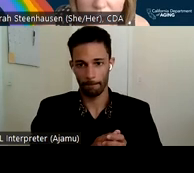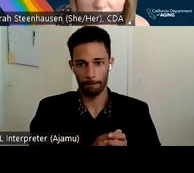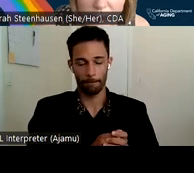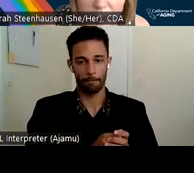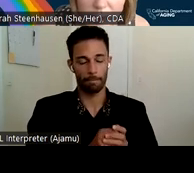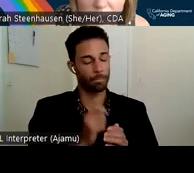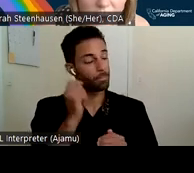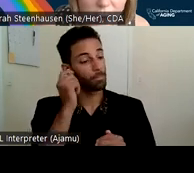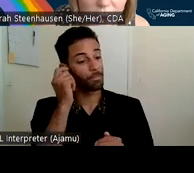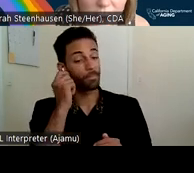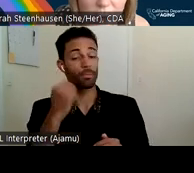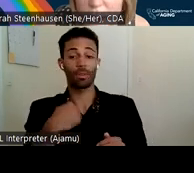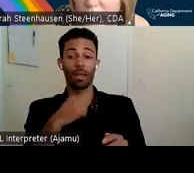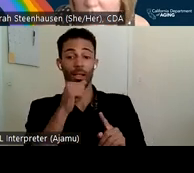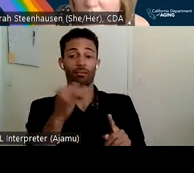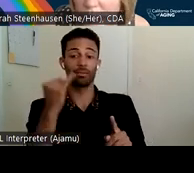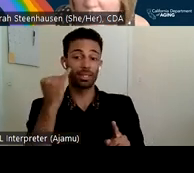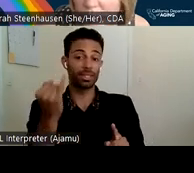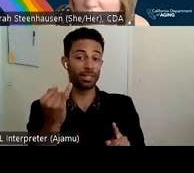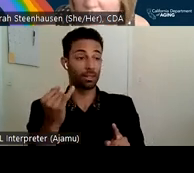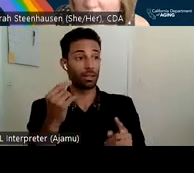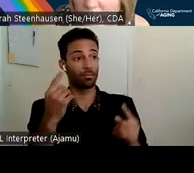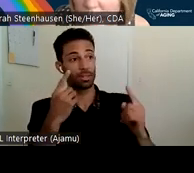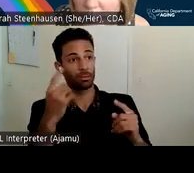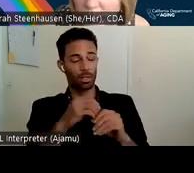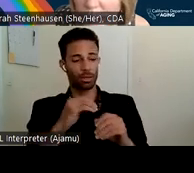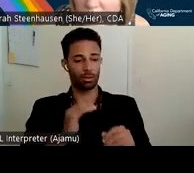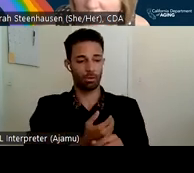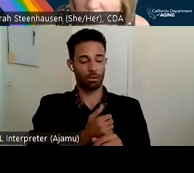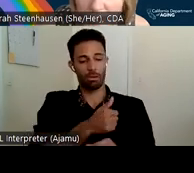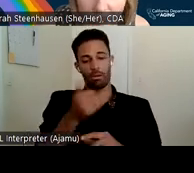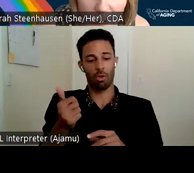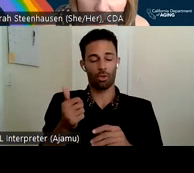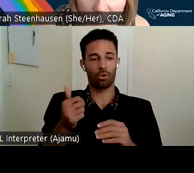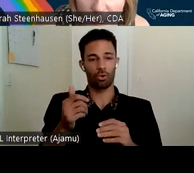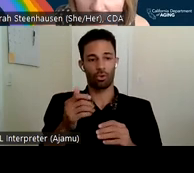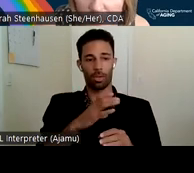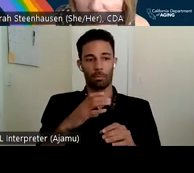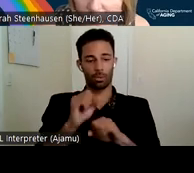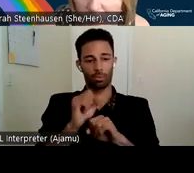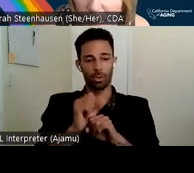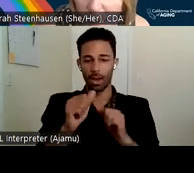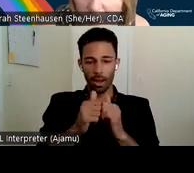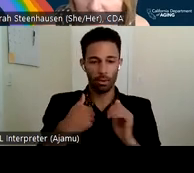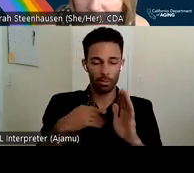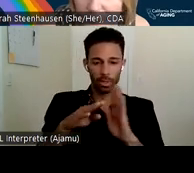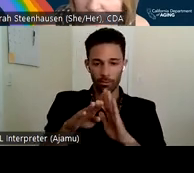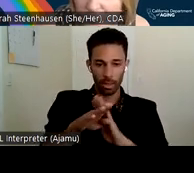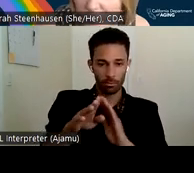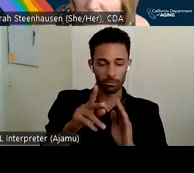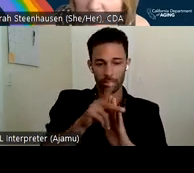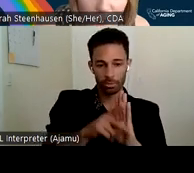the idea of thinking about in our other committee work how we might develop equity principles and even the equity tool as well so